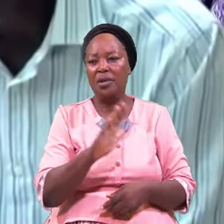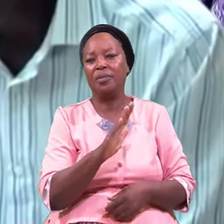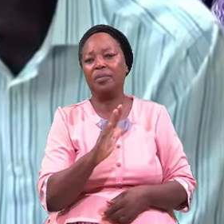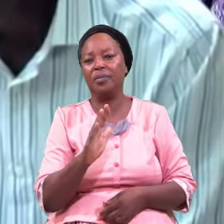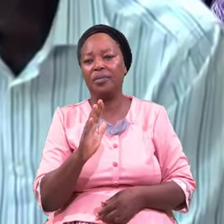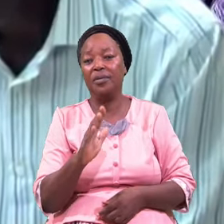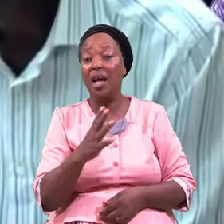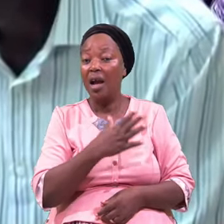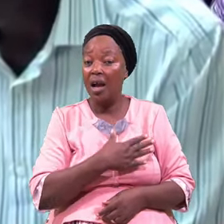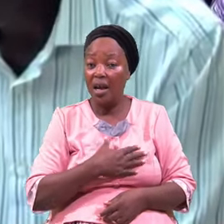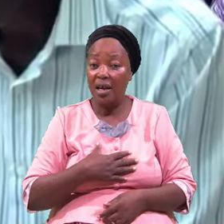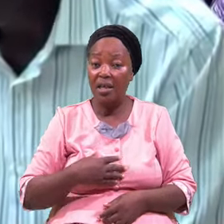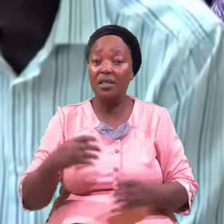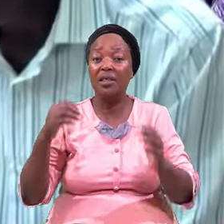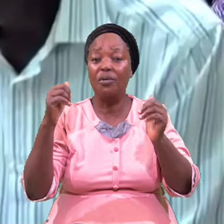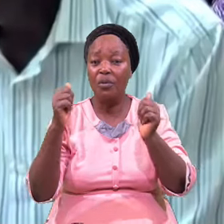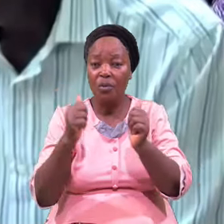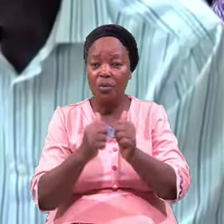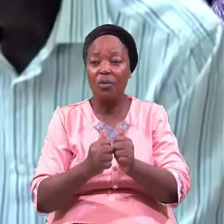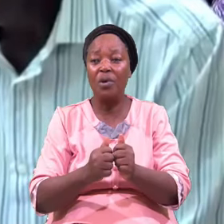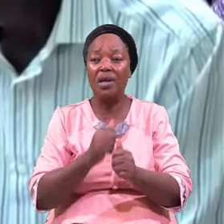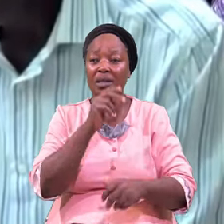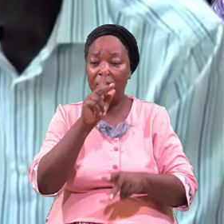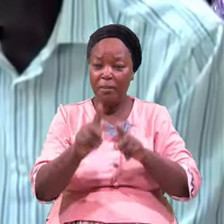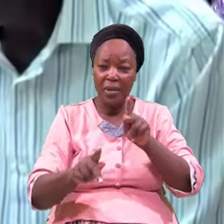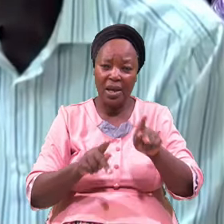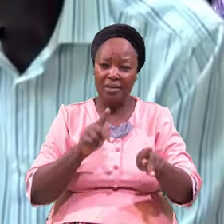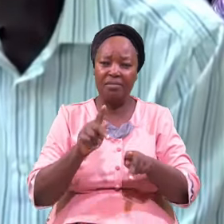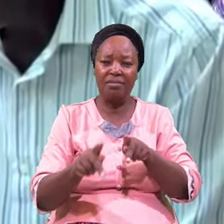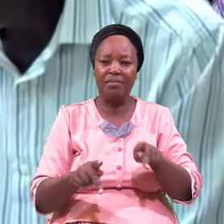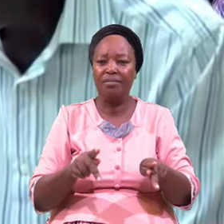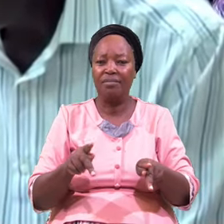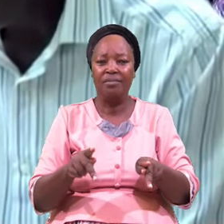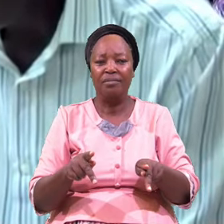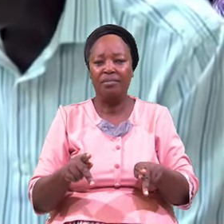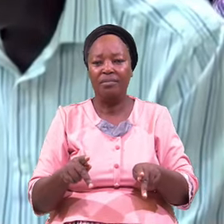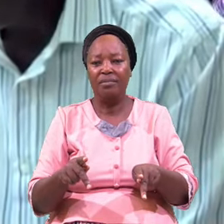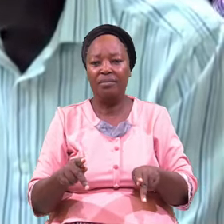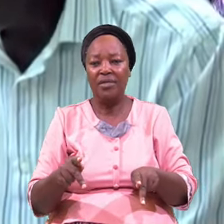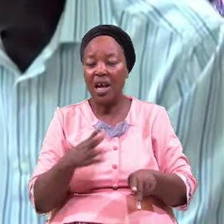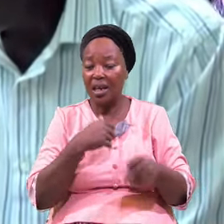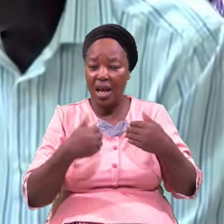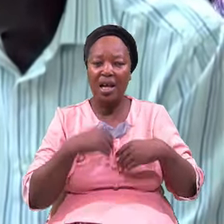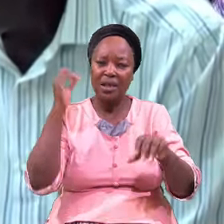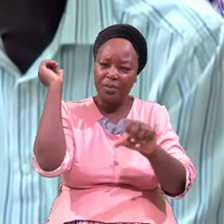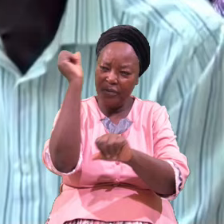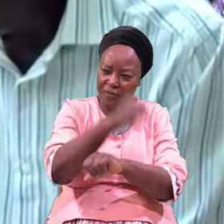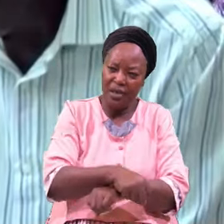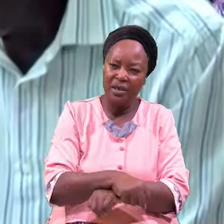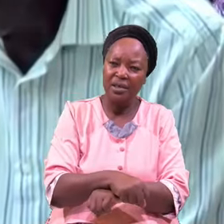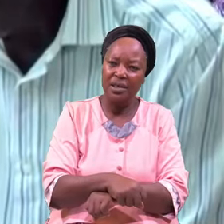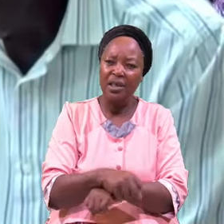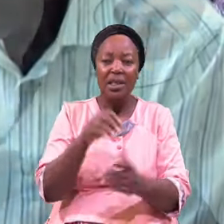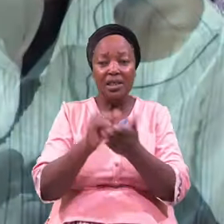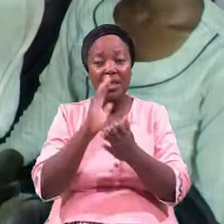And With Men And Has Prevailed That's The